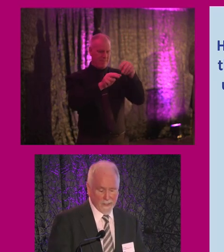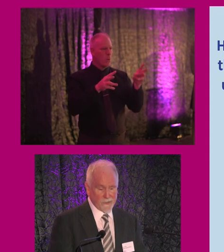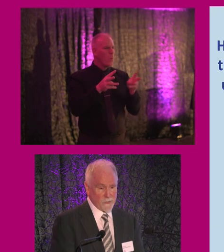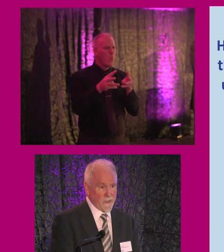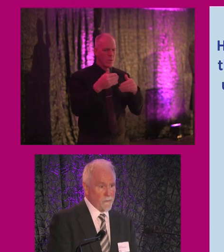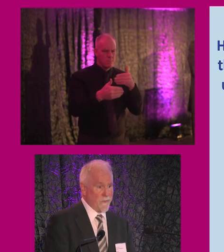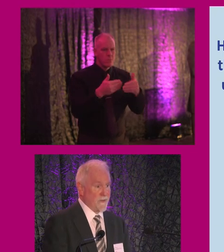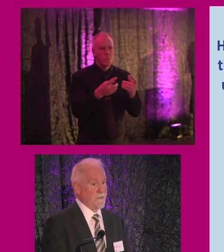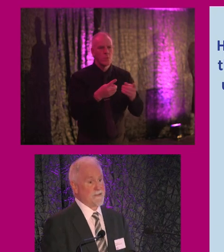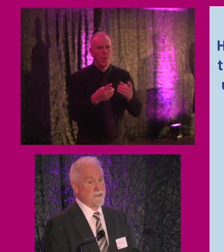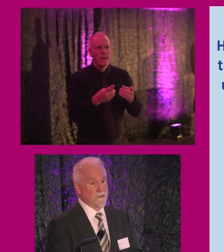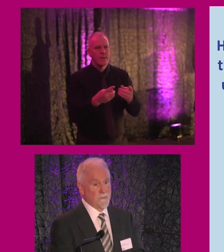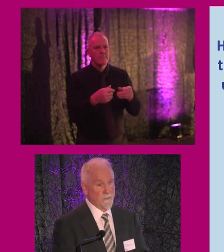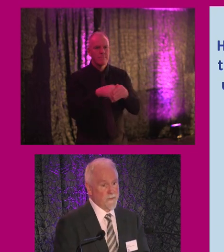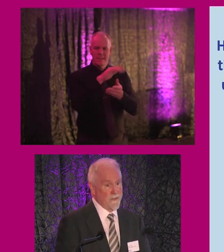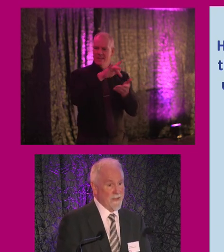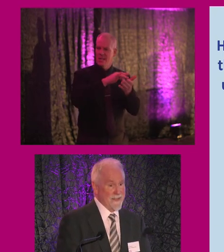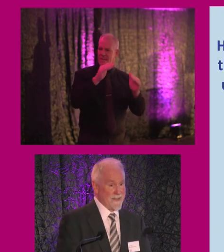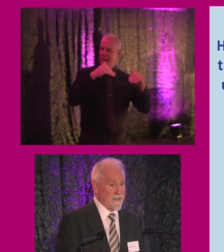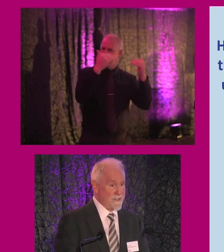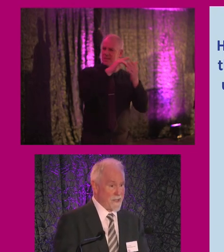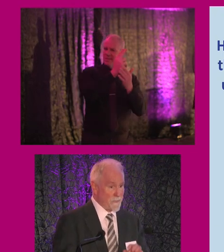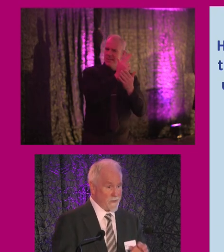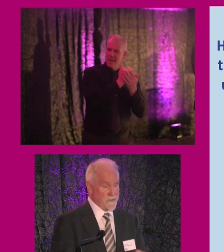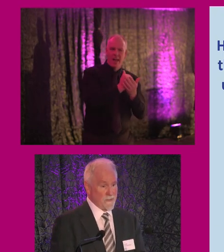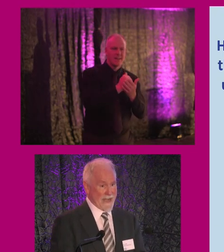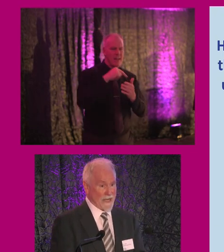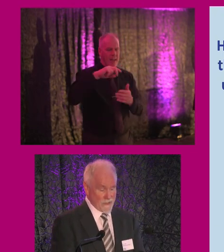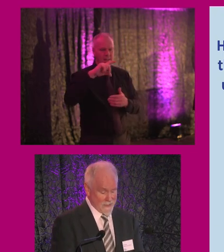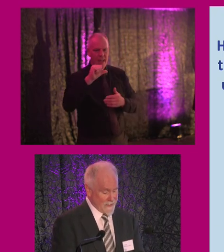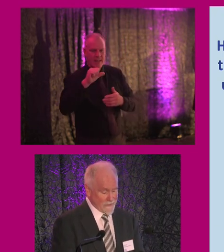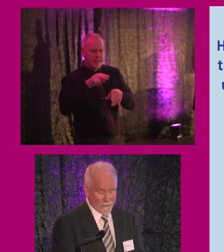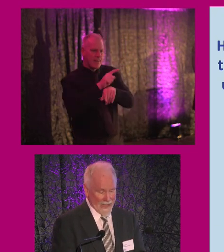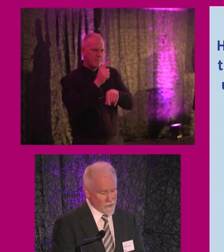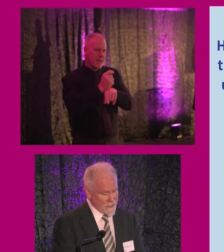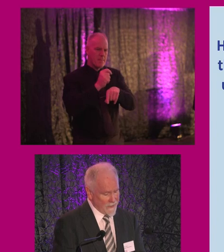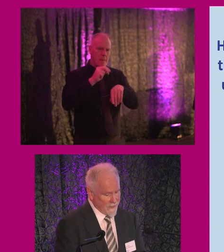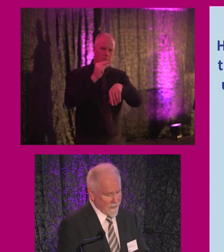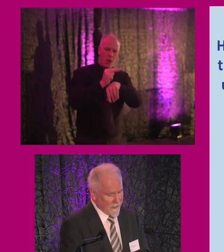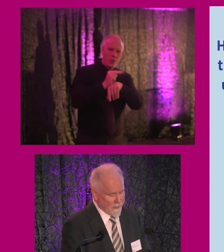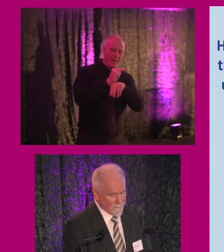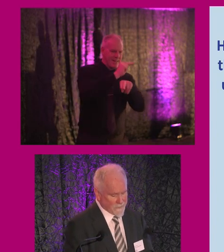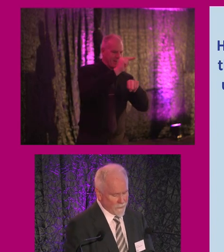doing within the center, within the NDA, but also nationally and internationally? So